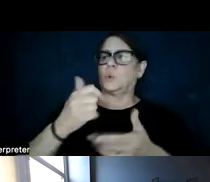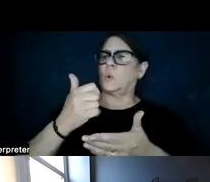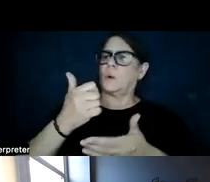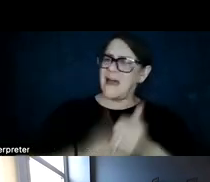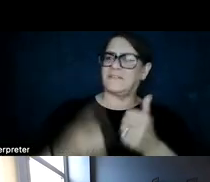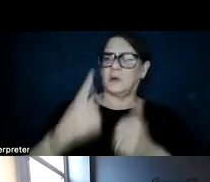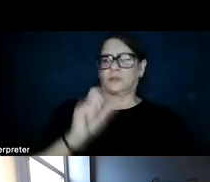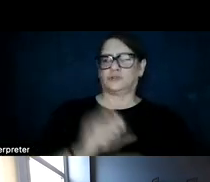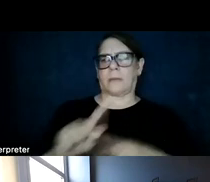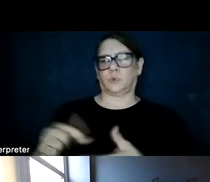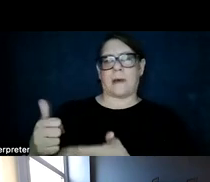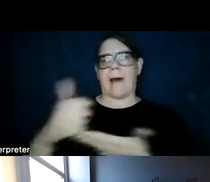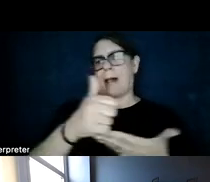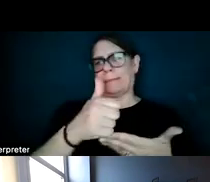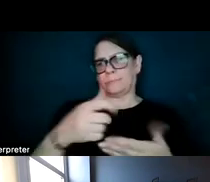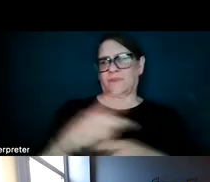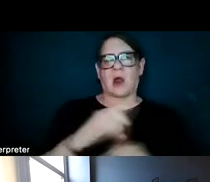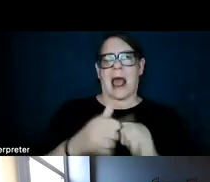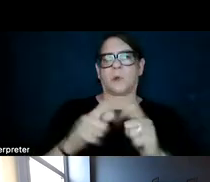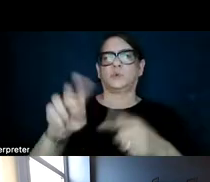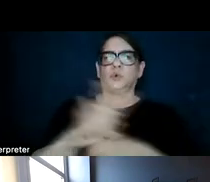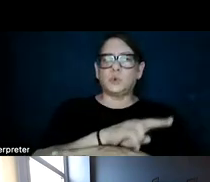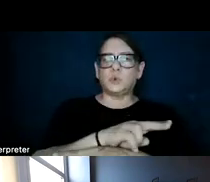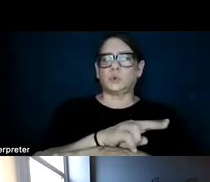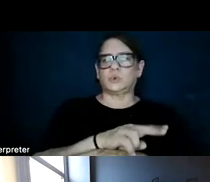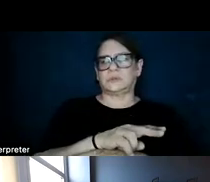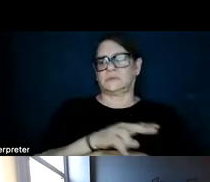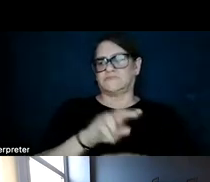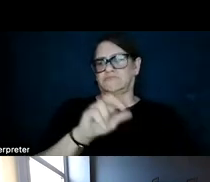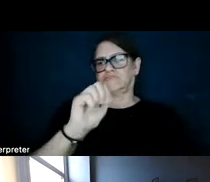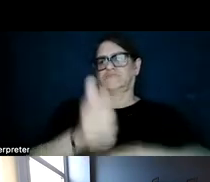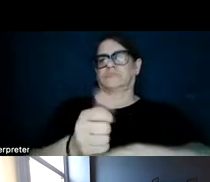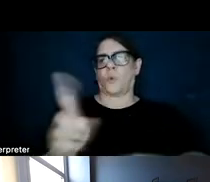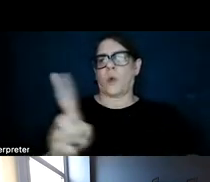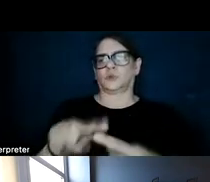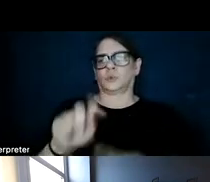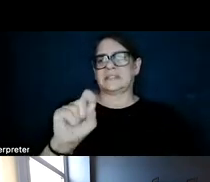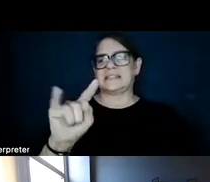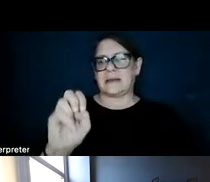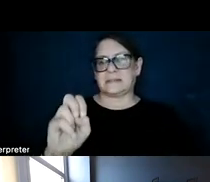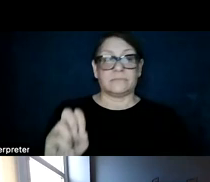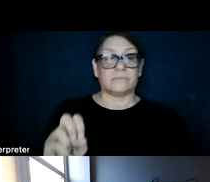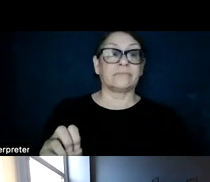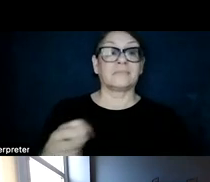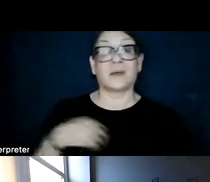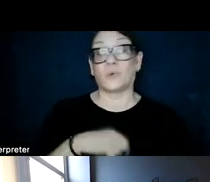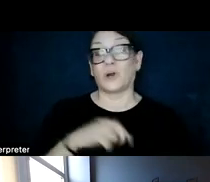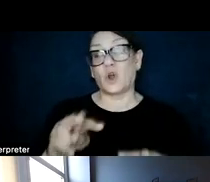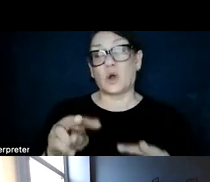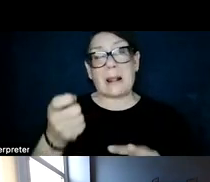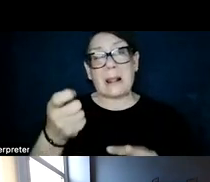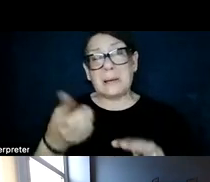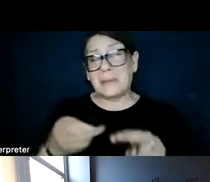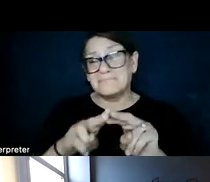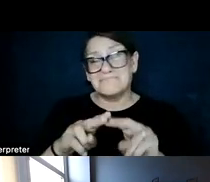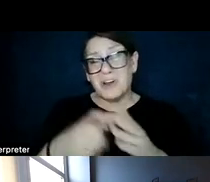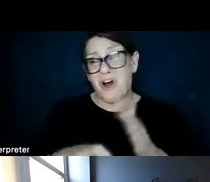to utilizing these types of siding strategies. We're really looking at a very modest cost premium for doing